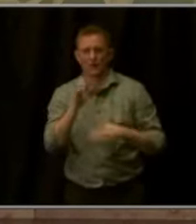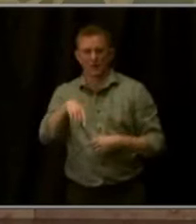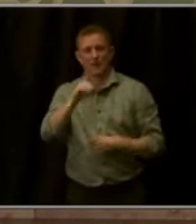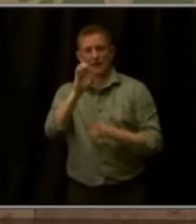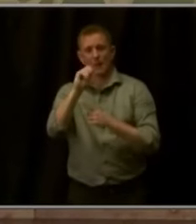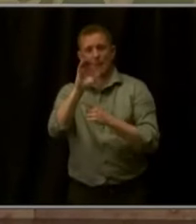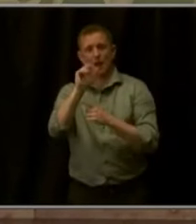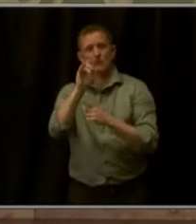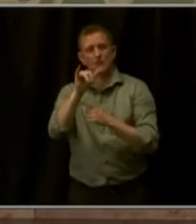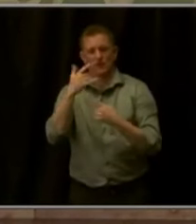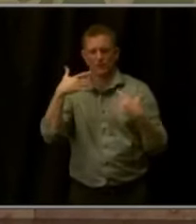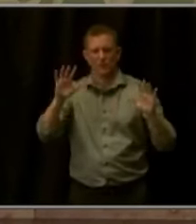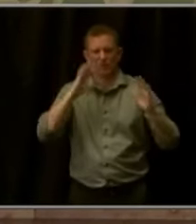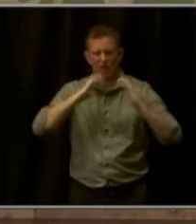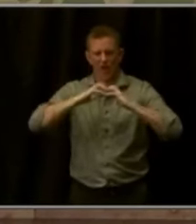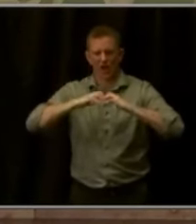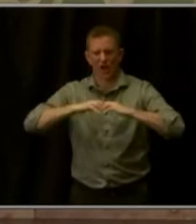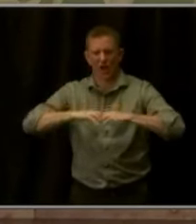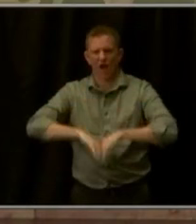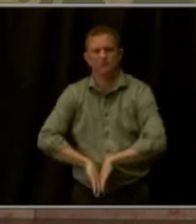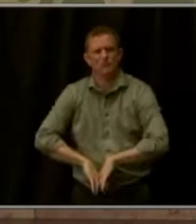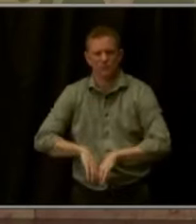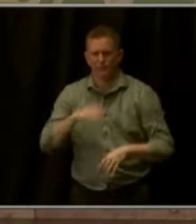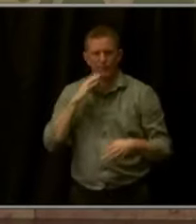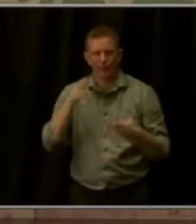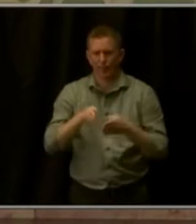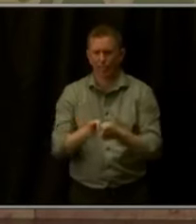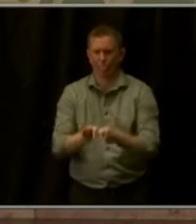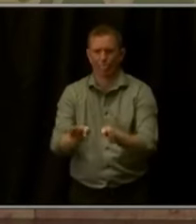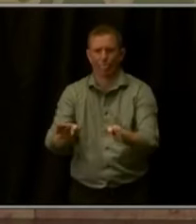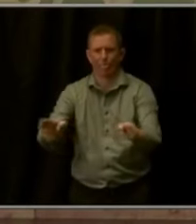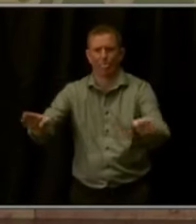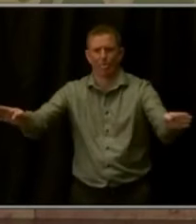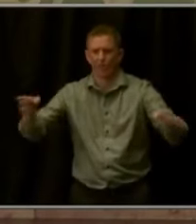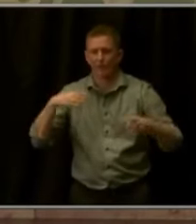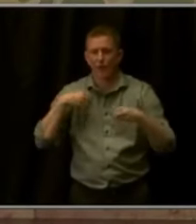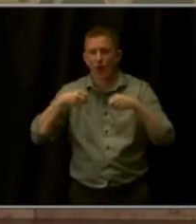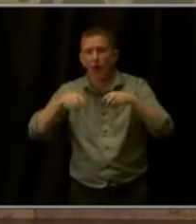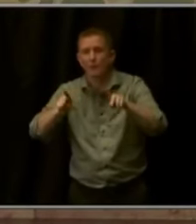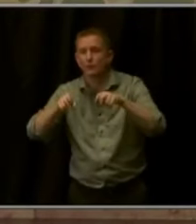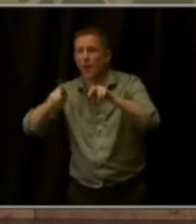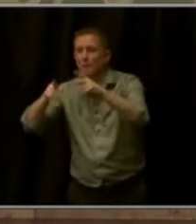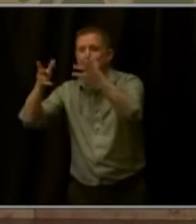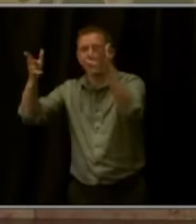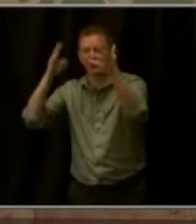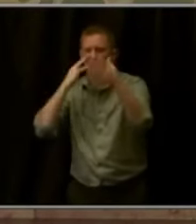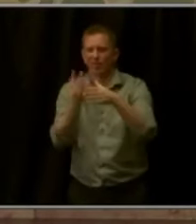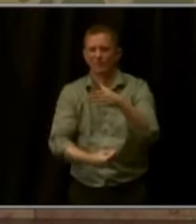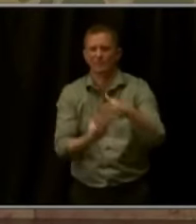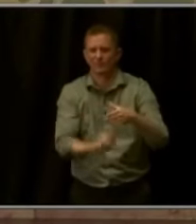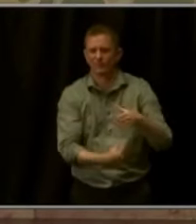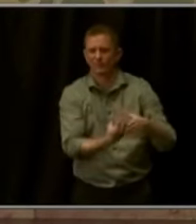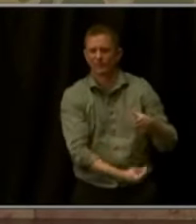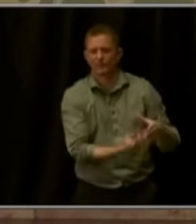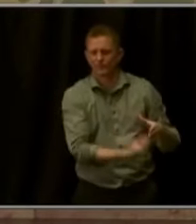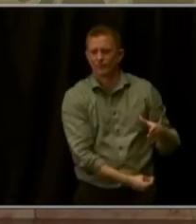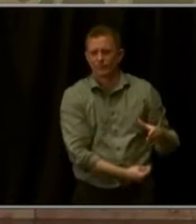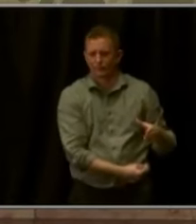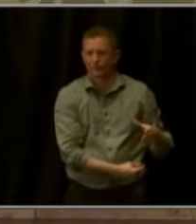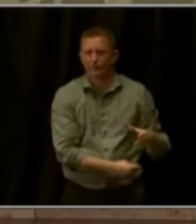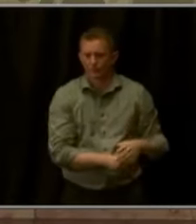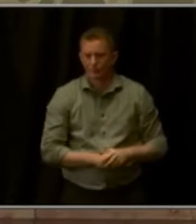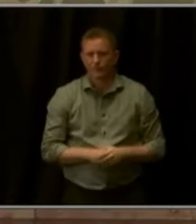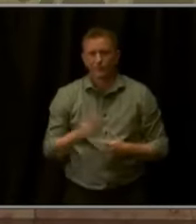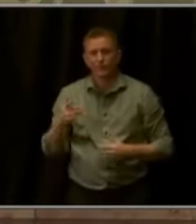and we let opportunities pass us by. Let me be clear, this isn't just some feel-good initiative